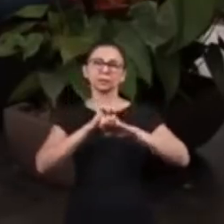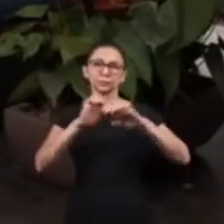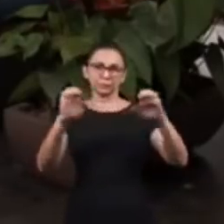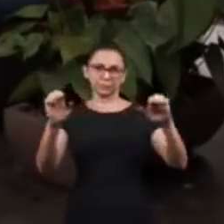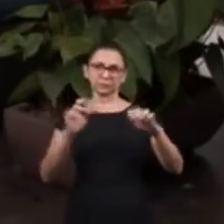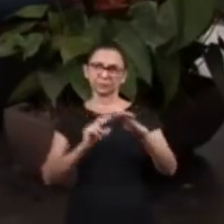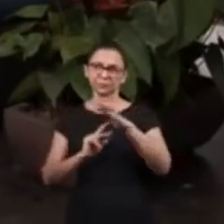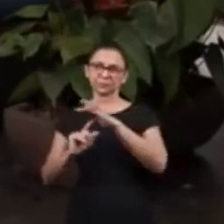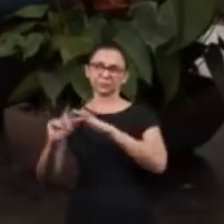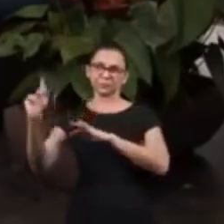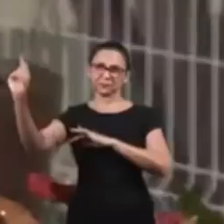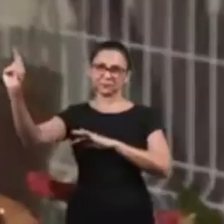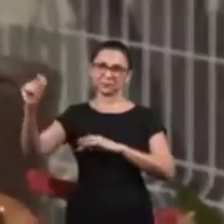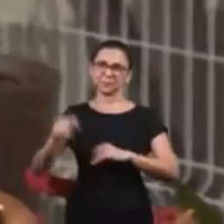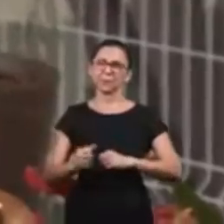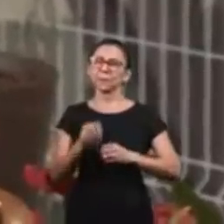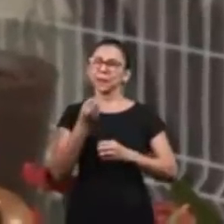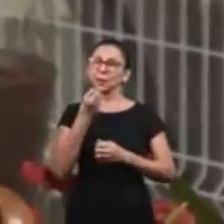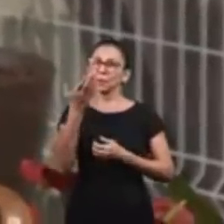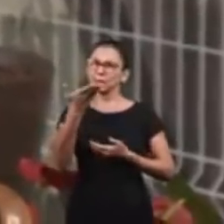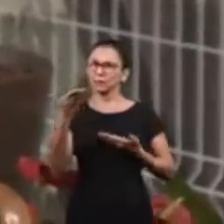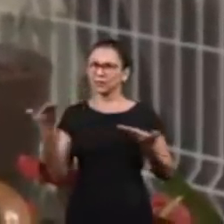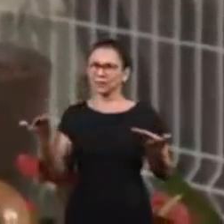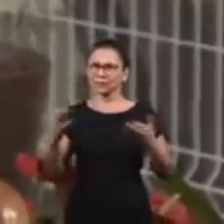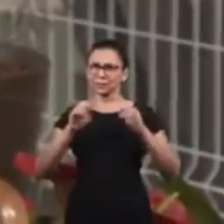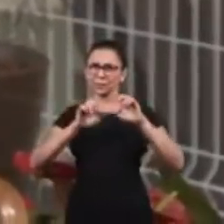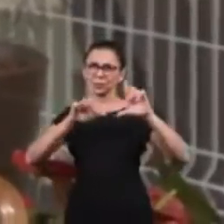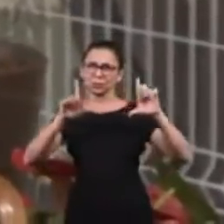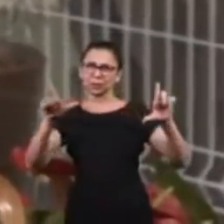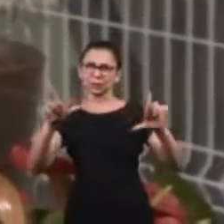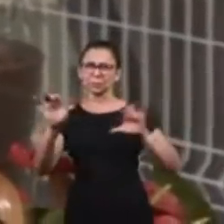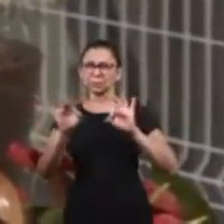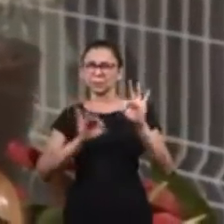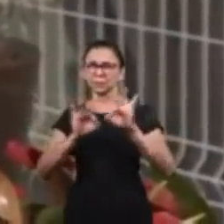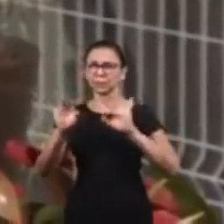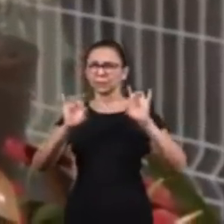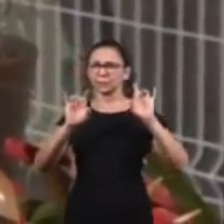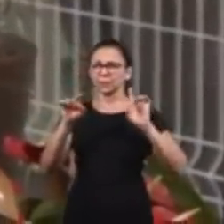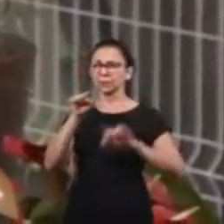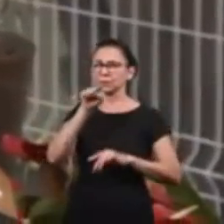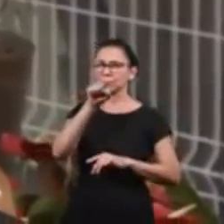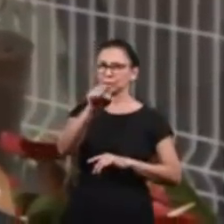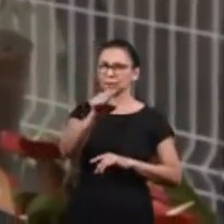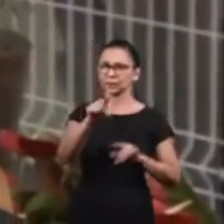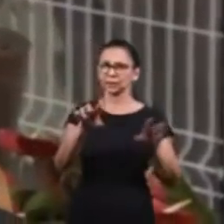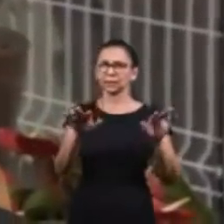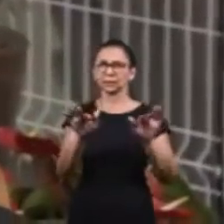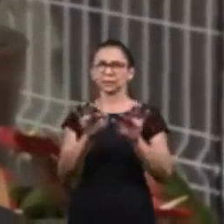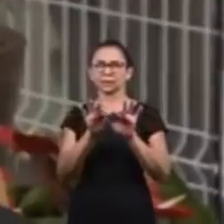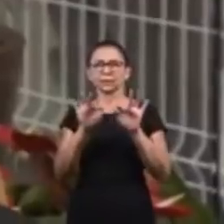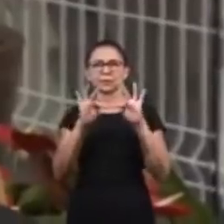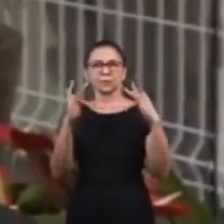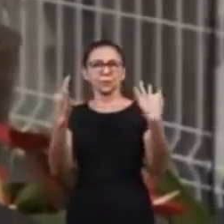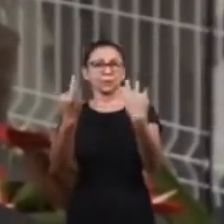Maranatha Christian Church. You are very welcome in this program that is made for you and your family.